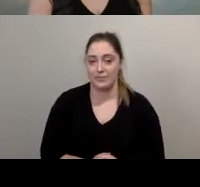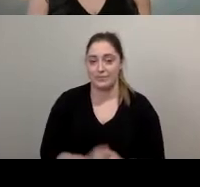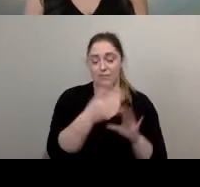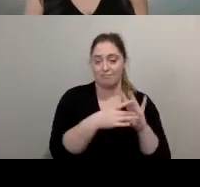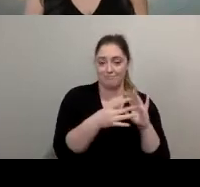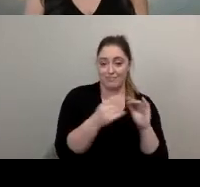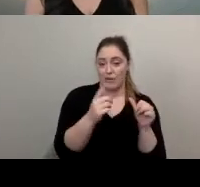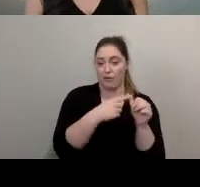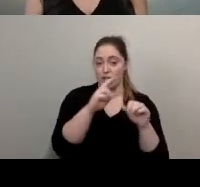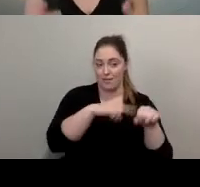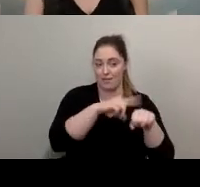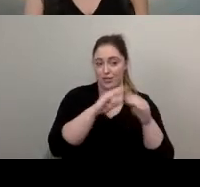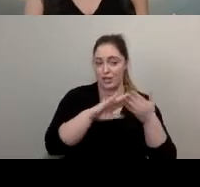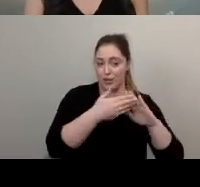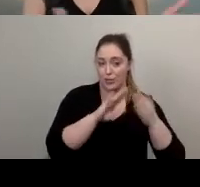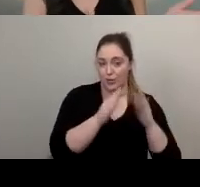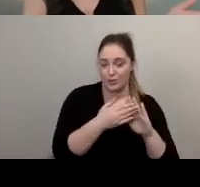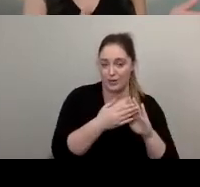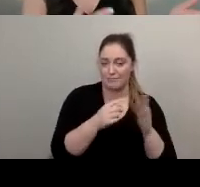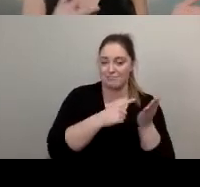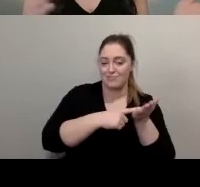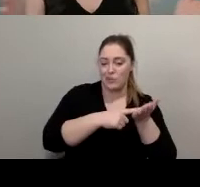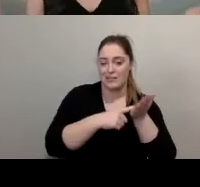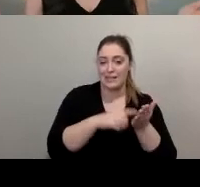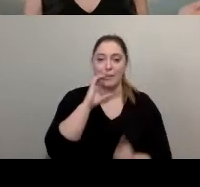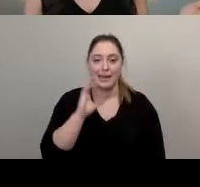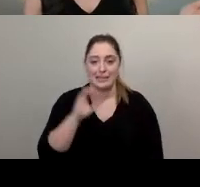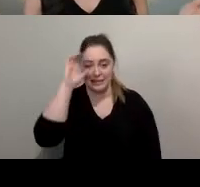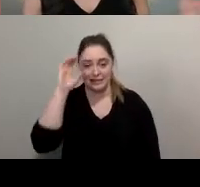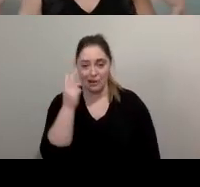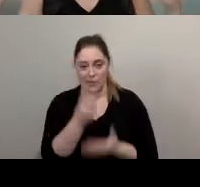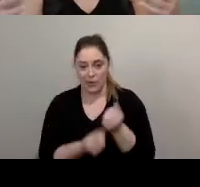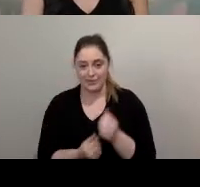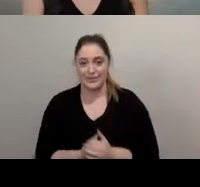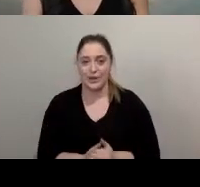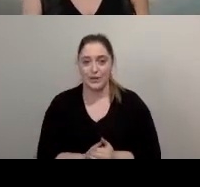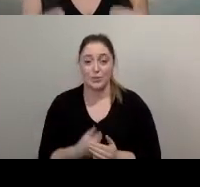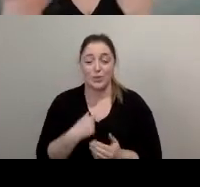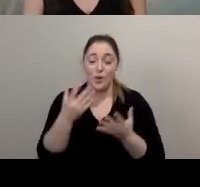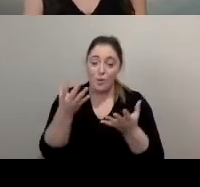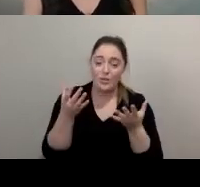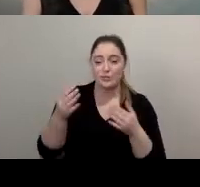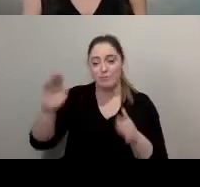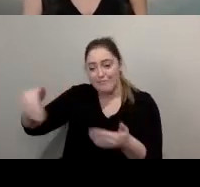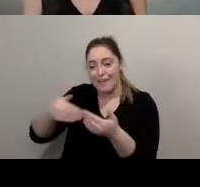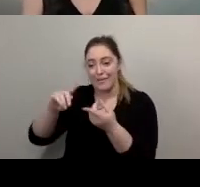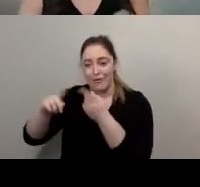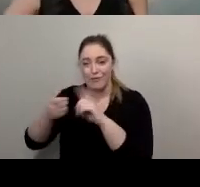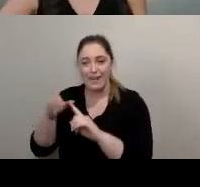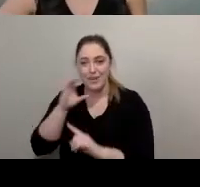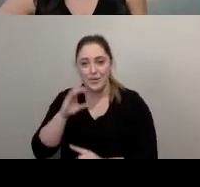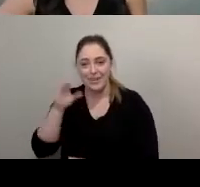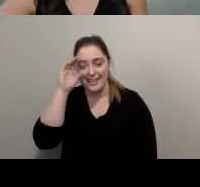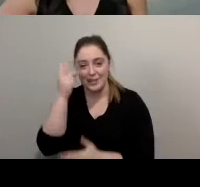the first nation community all the time is we talk about our cousins so we're going to invite you to invite your friends and then invite your cousins because we